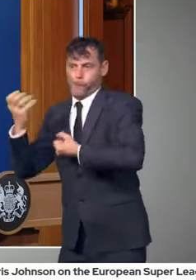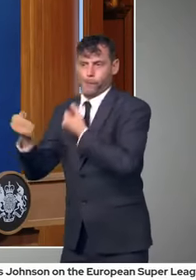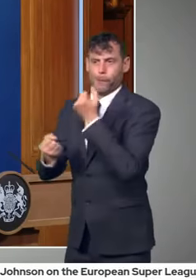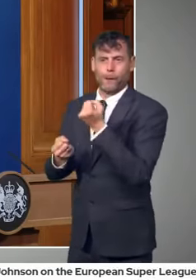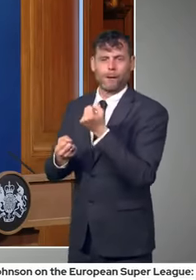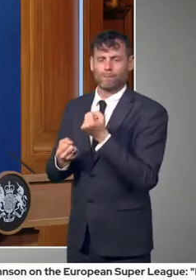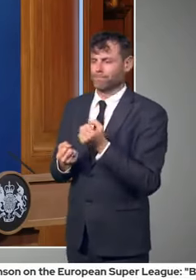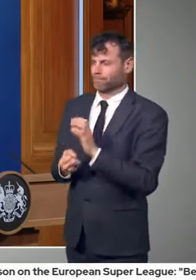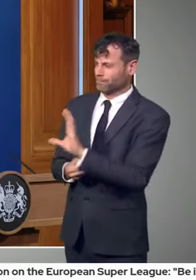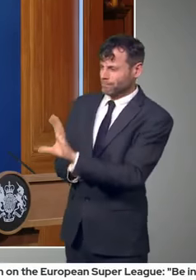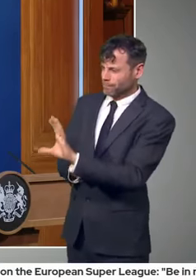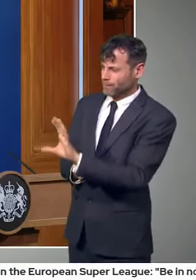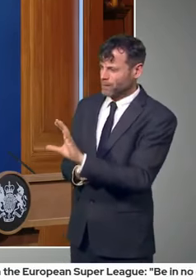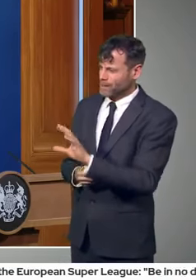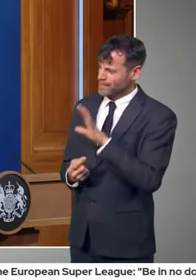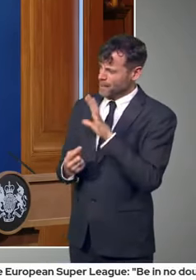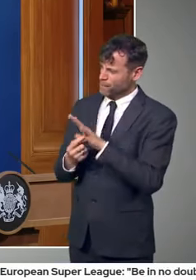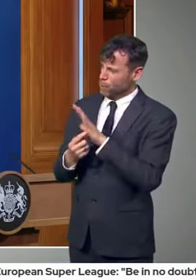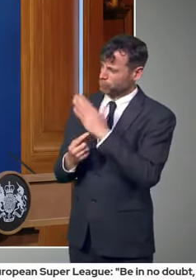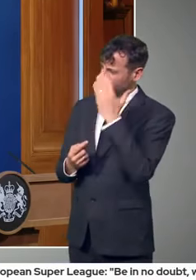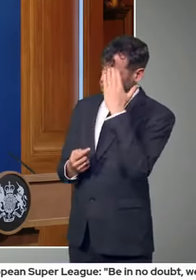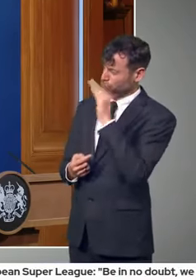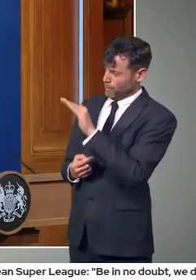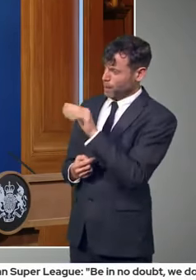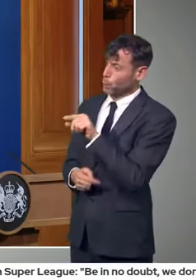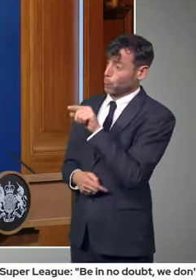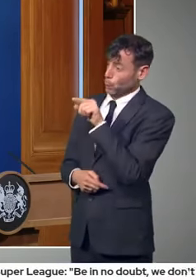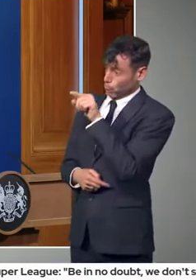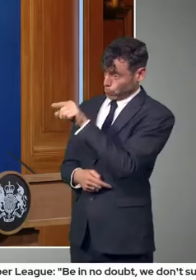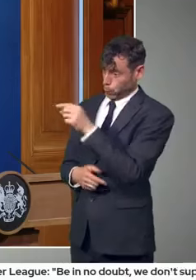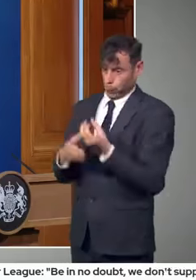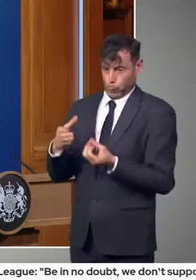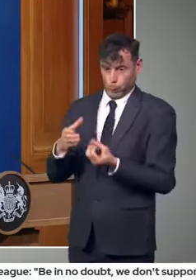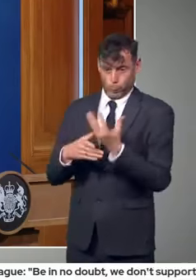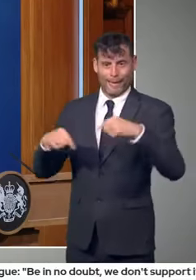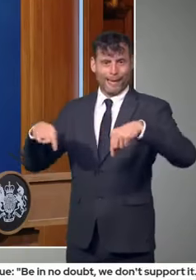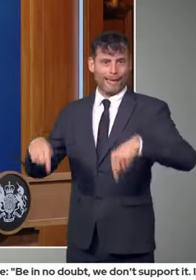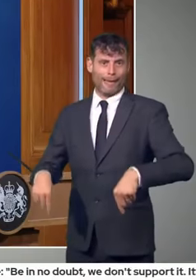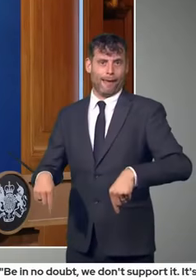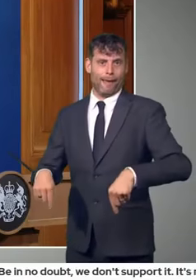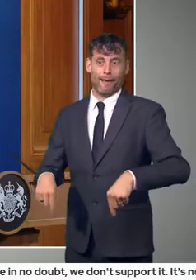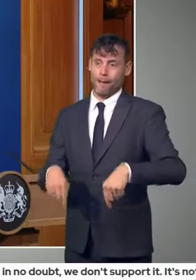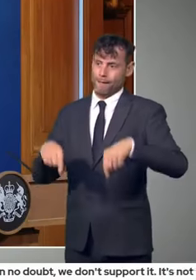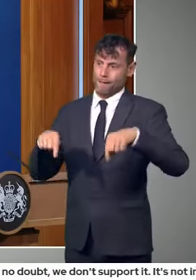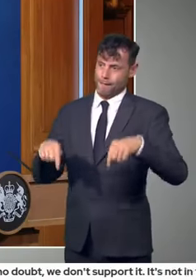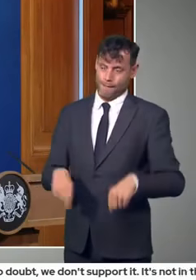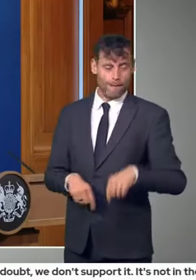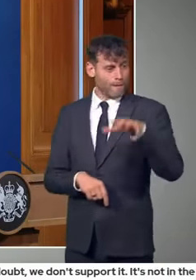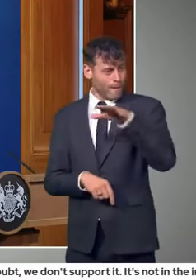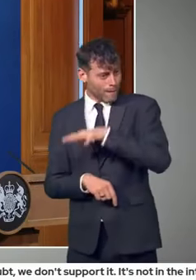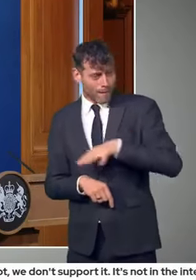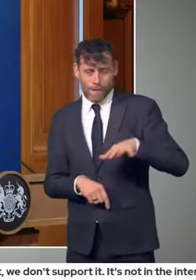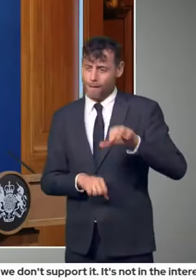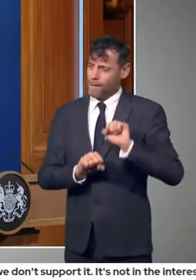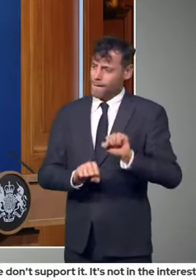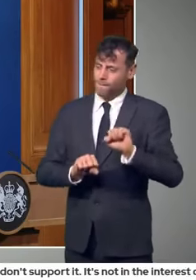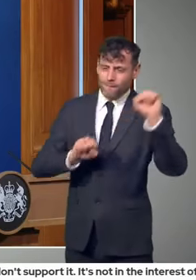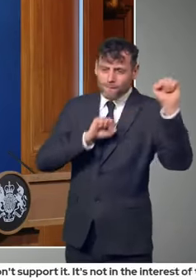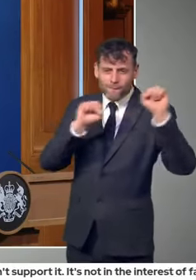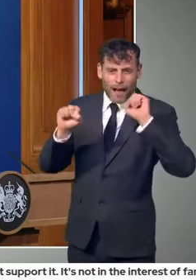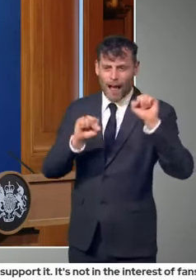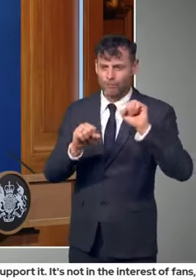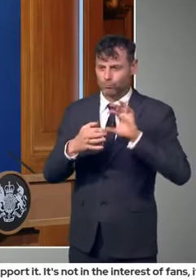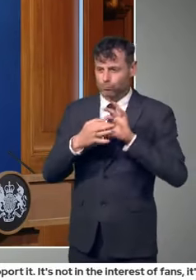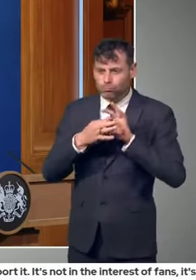to fans and those who, who've loved them all their lives. And I don't think it right, as I said in my earlier